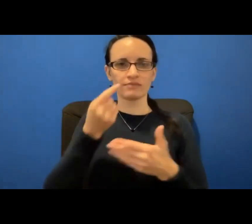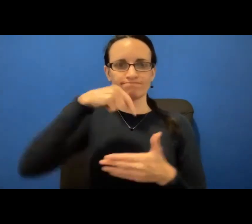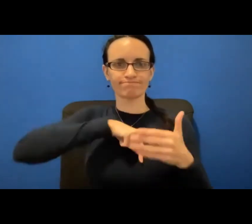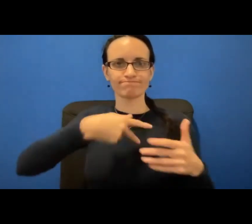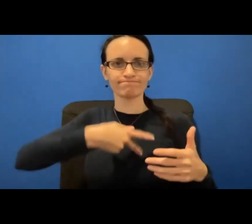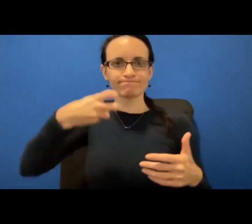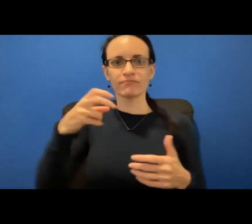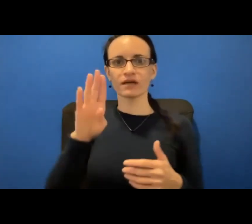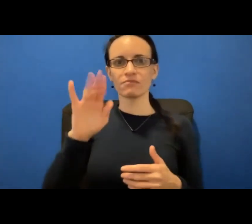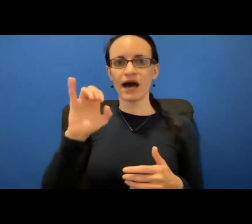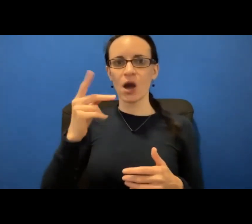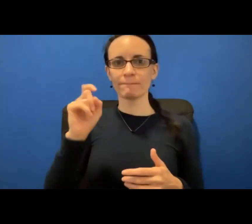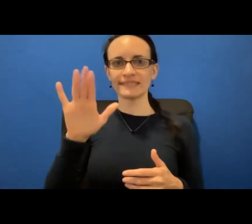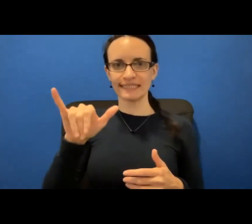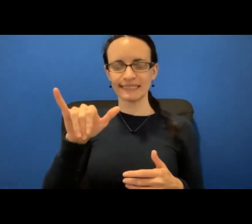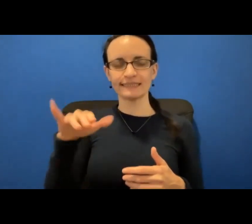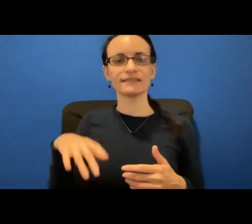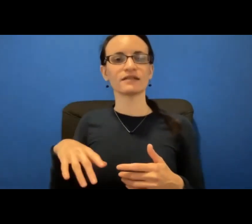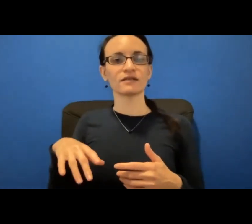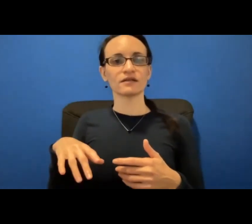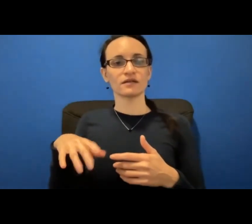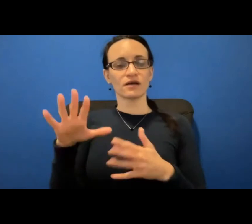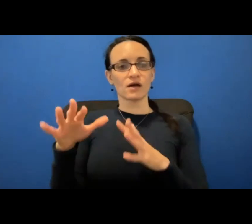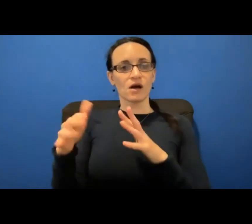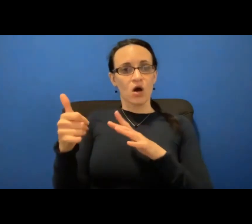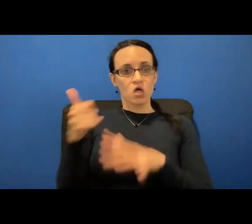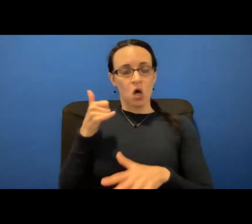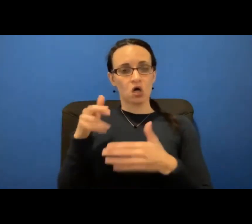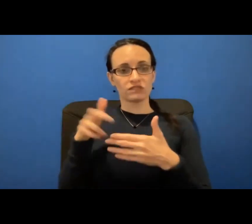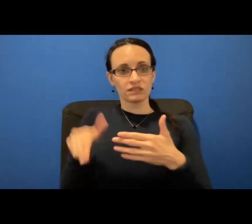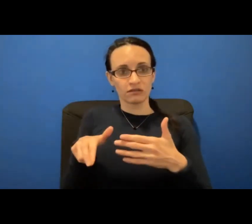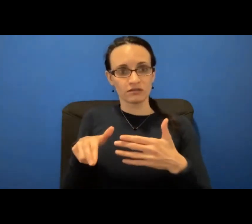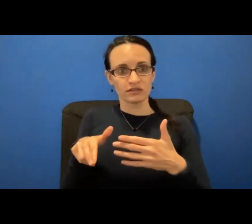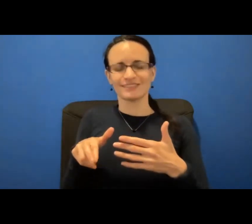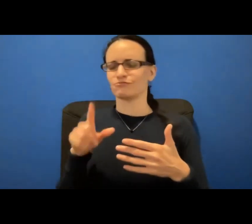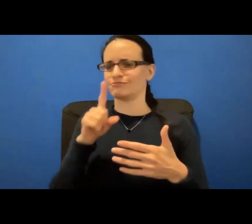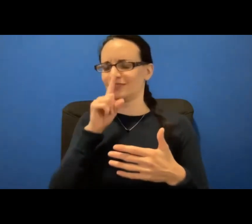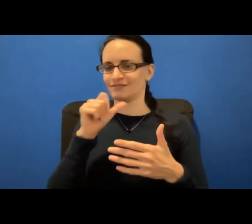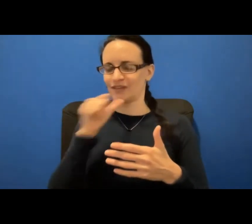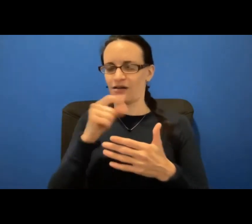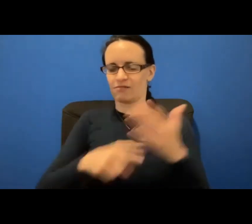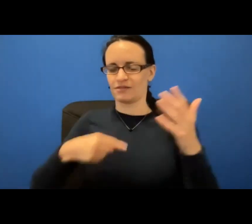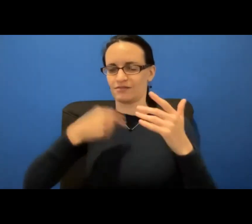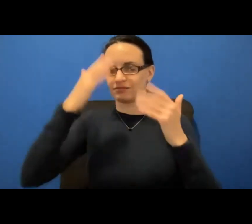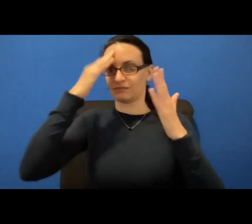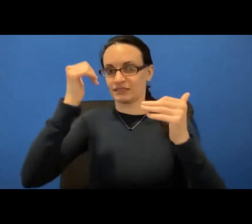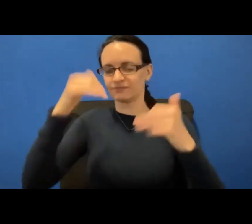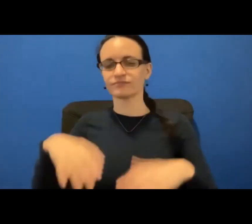got a call about the biopsy results in a way that I hadn't envisioned for the start of this journey. I was at work. The phone